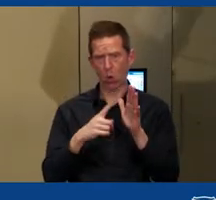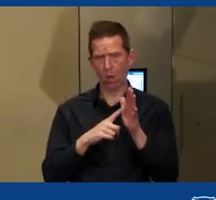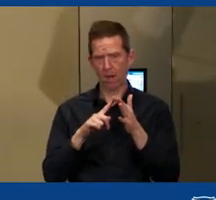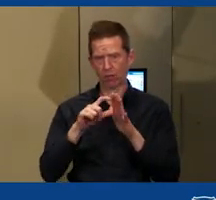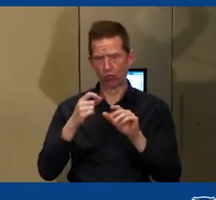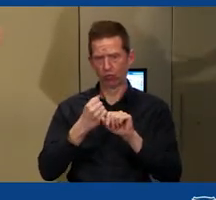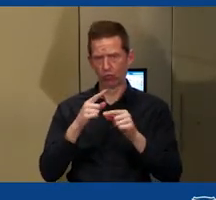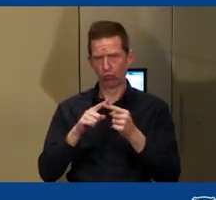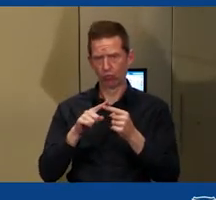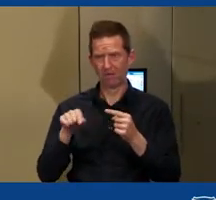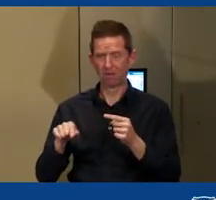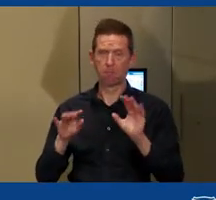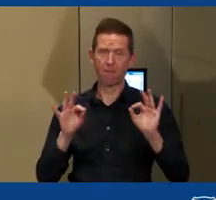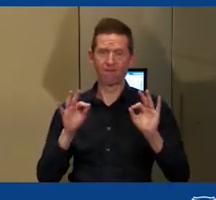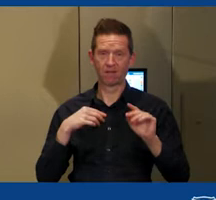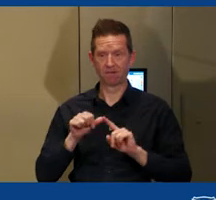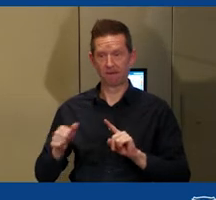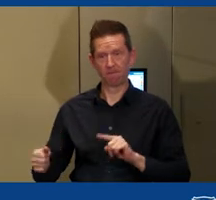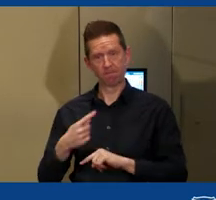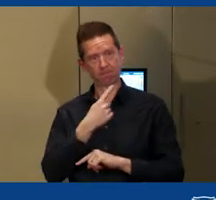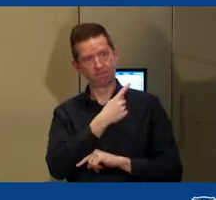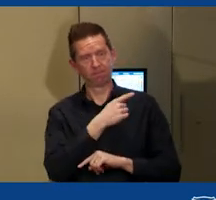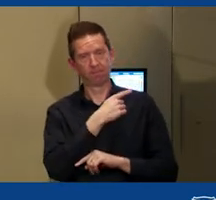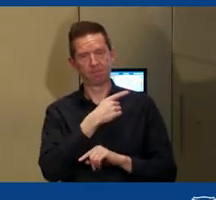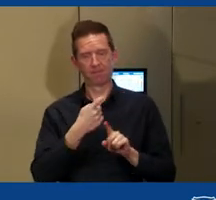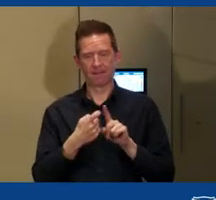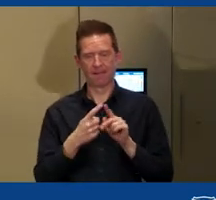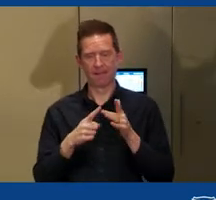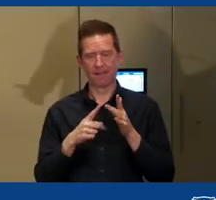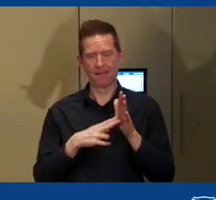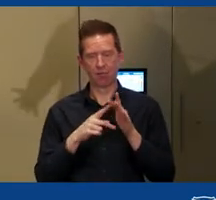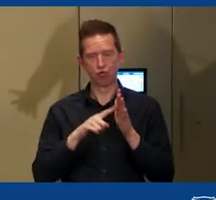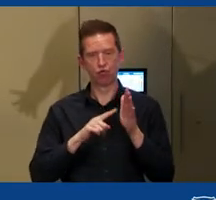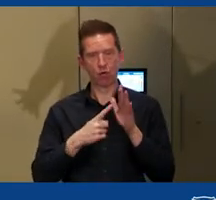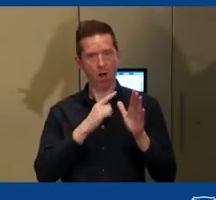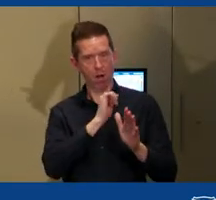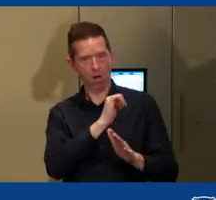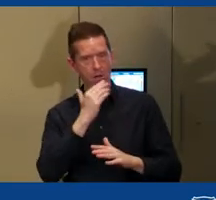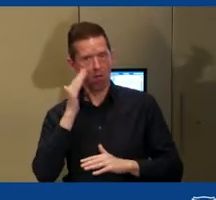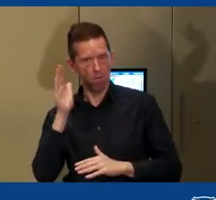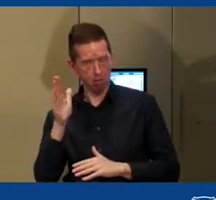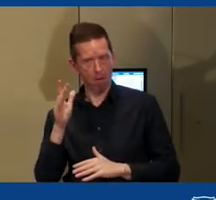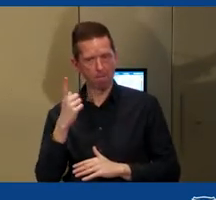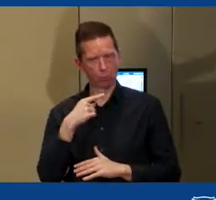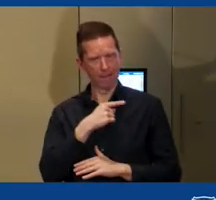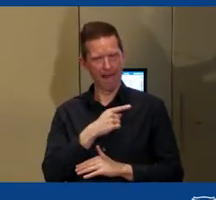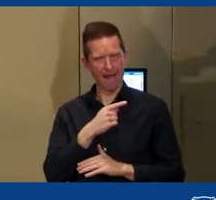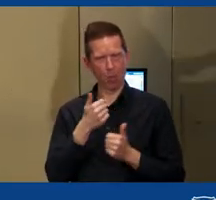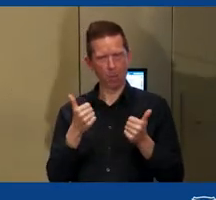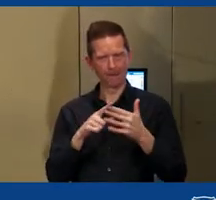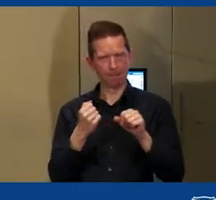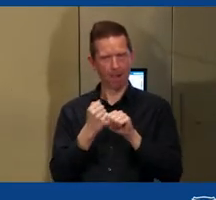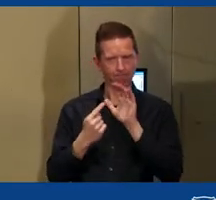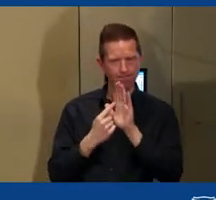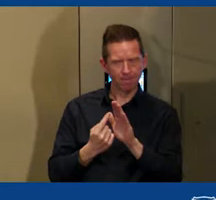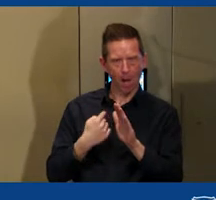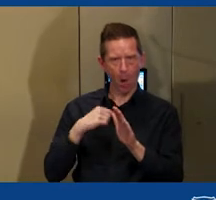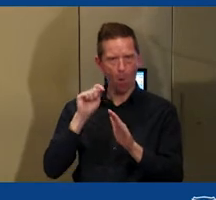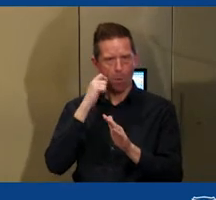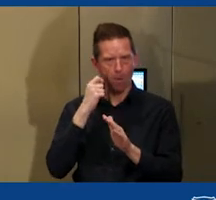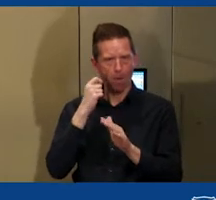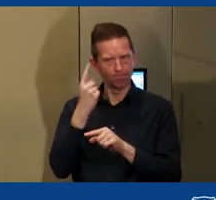that wonderful presentation we just had, which illustrated many of the points that I will reinforce. So,